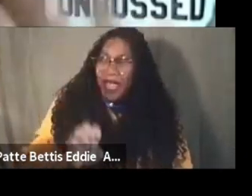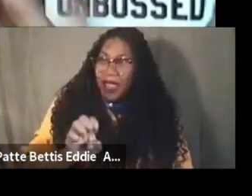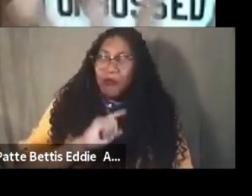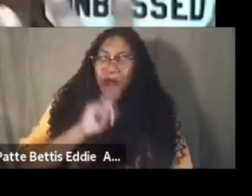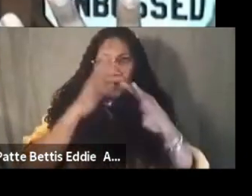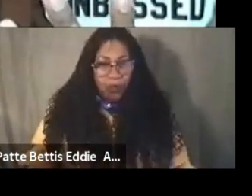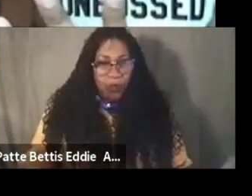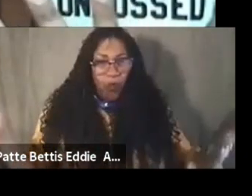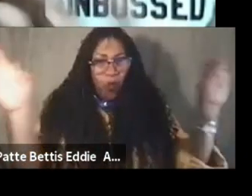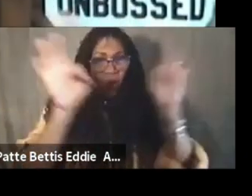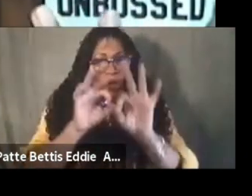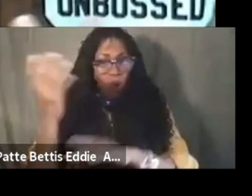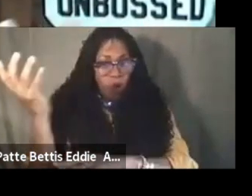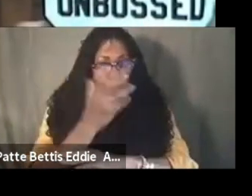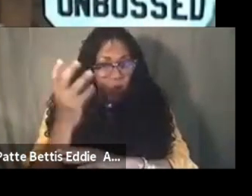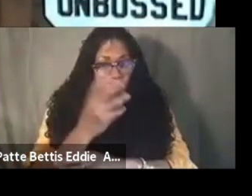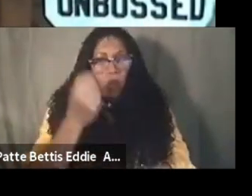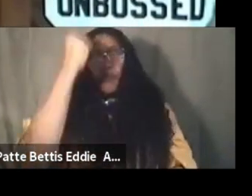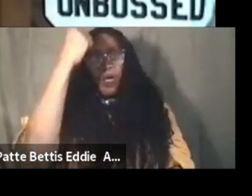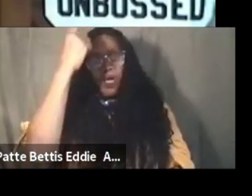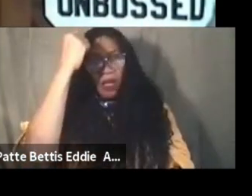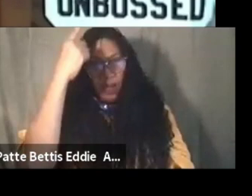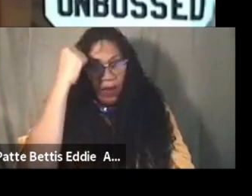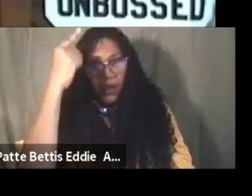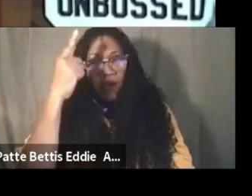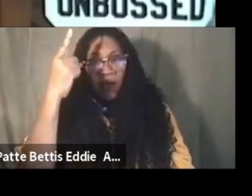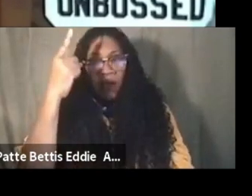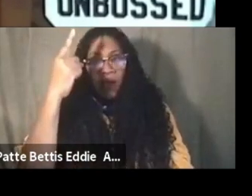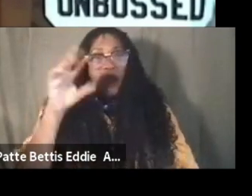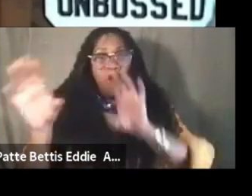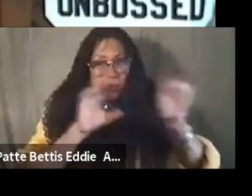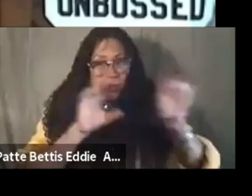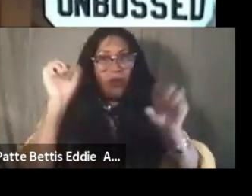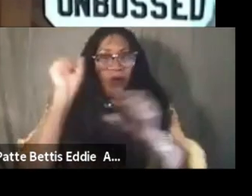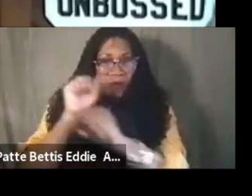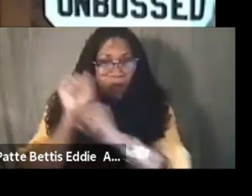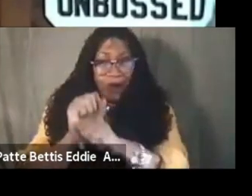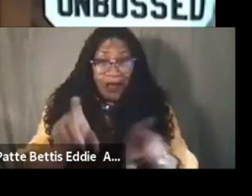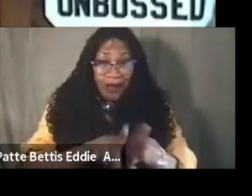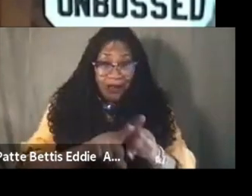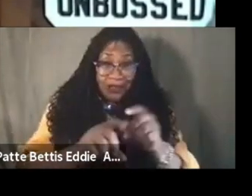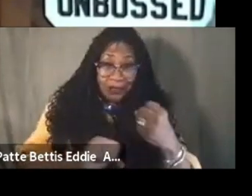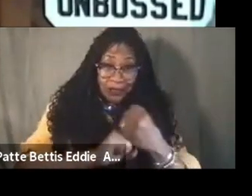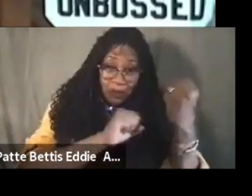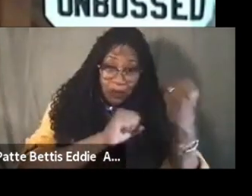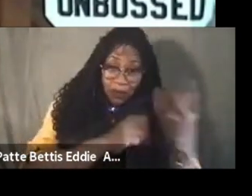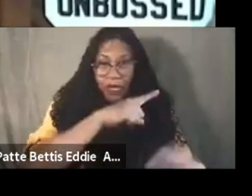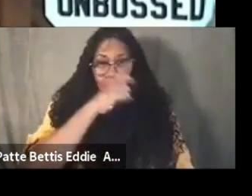critical kind of understanding of what the work is um and also being black and white museum spaces